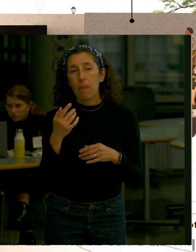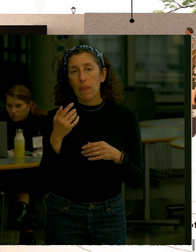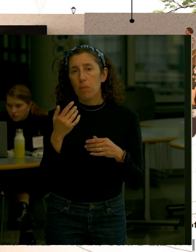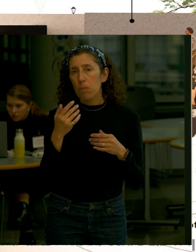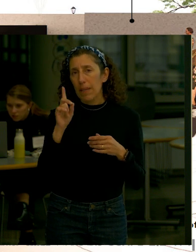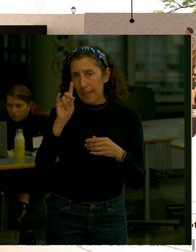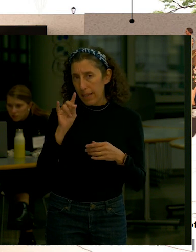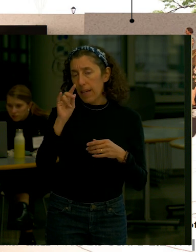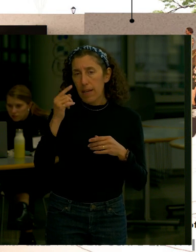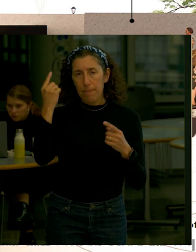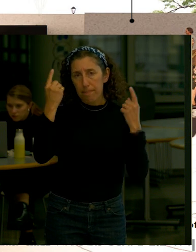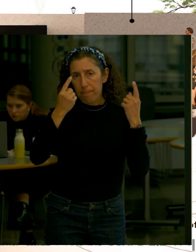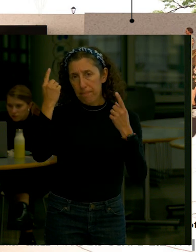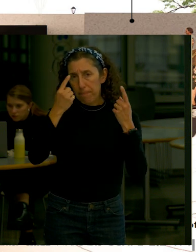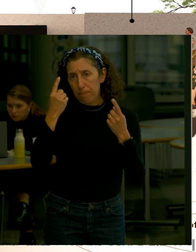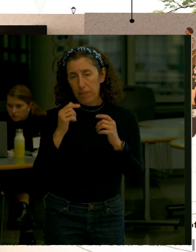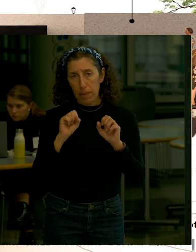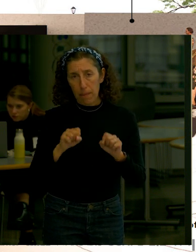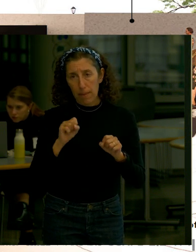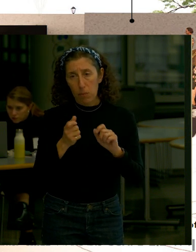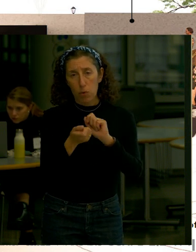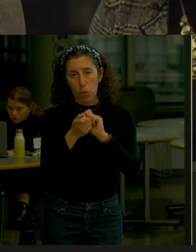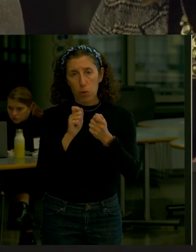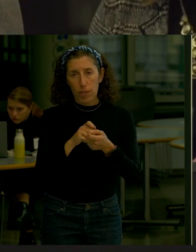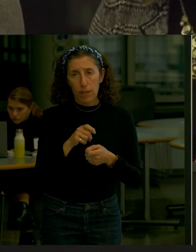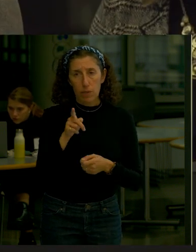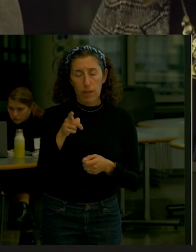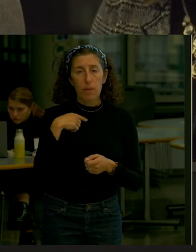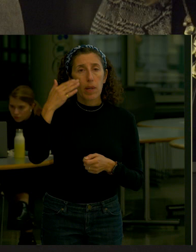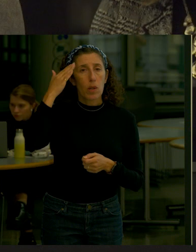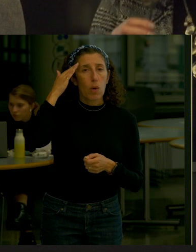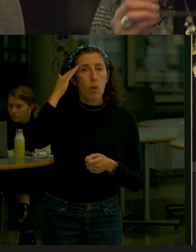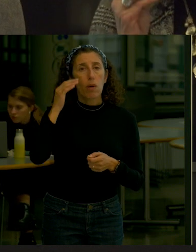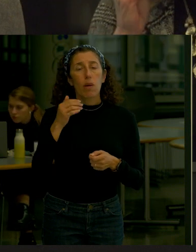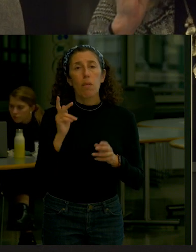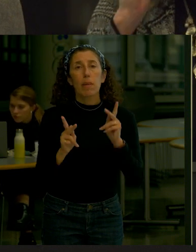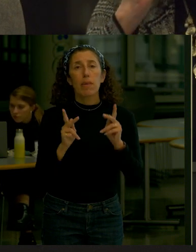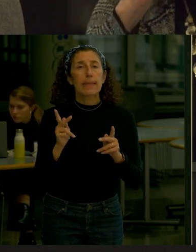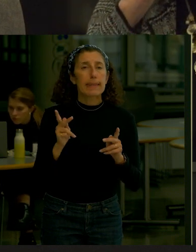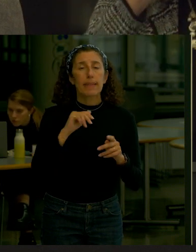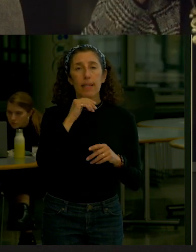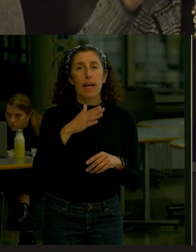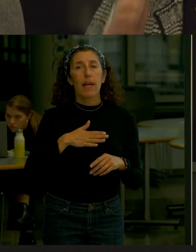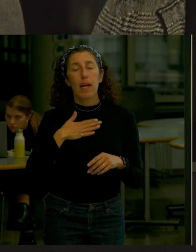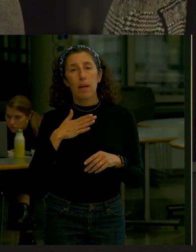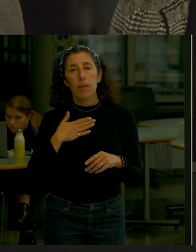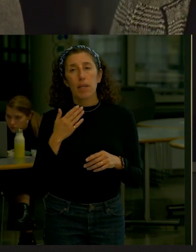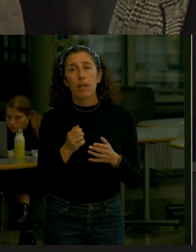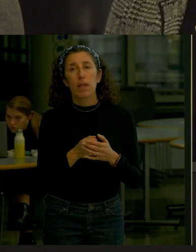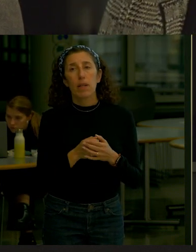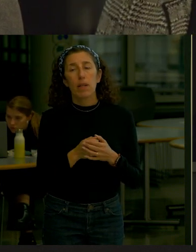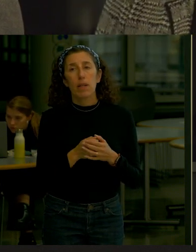area don't know the answer to the question yet but I agree with the observation